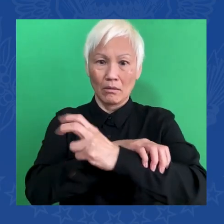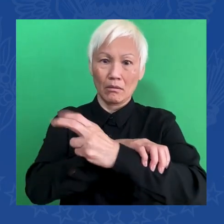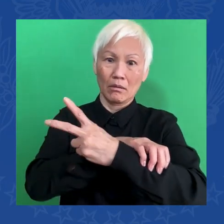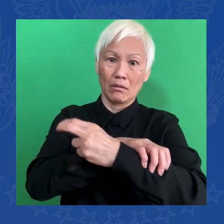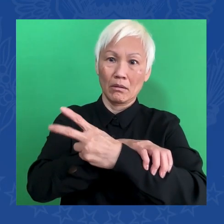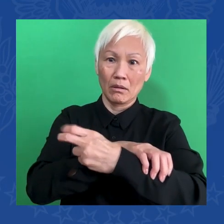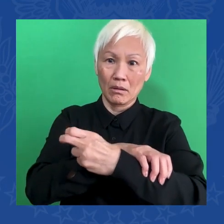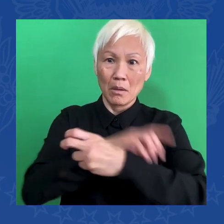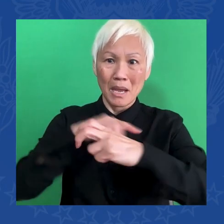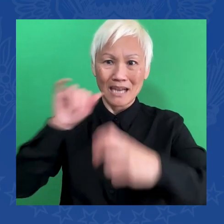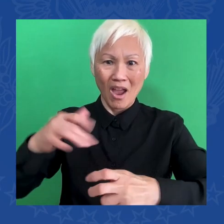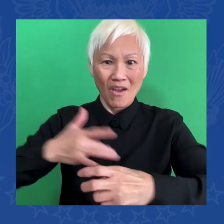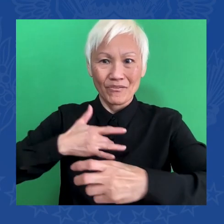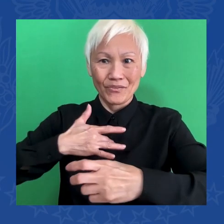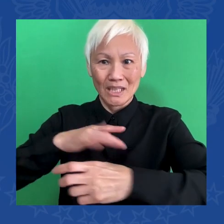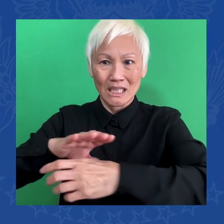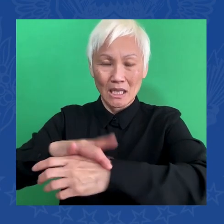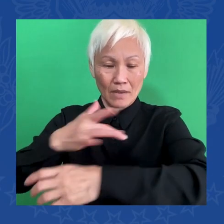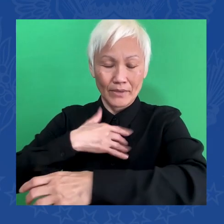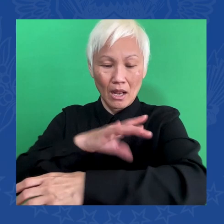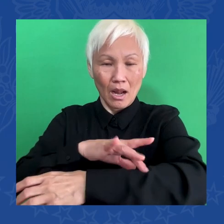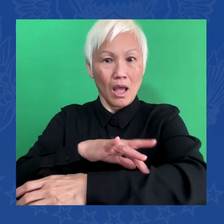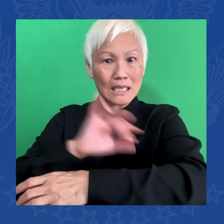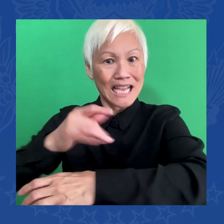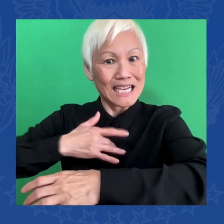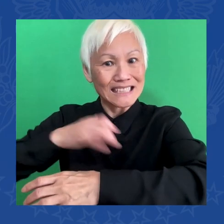Dr. Nelson,